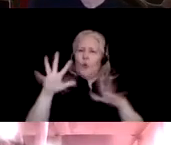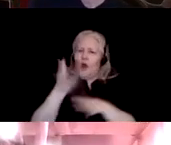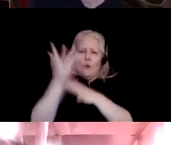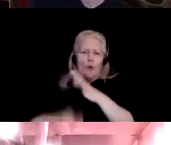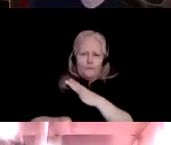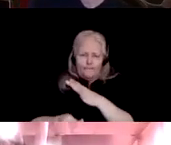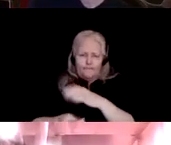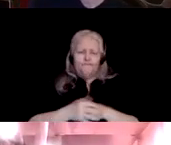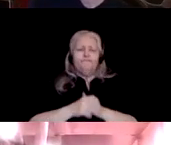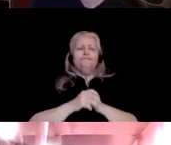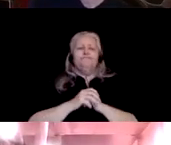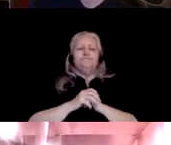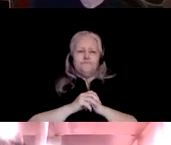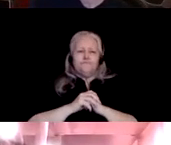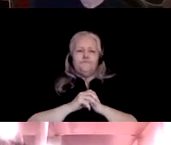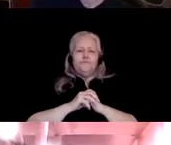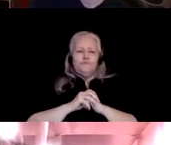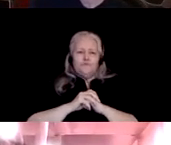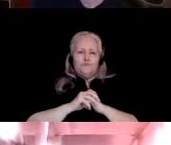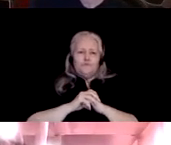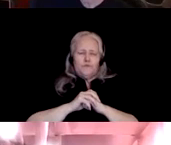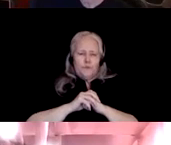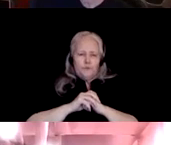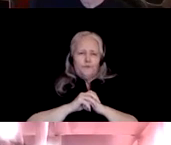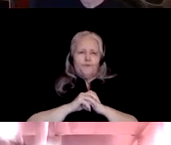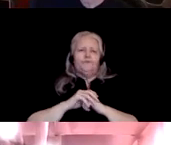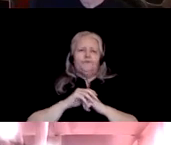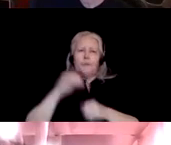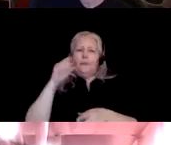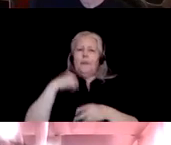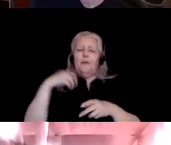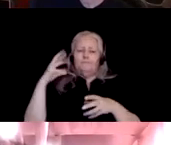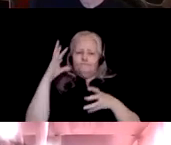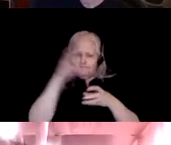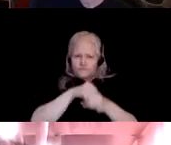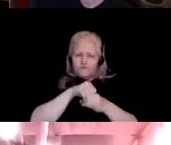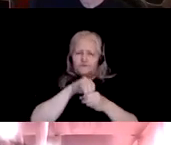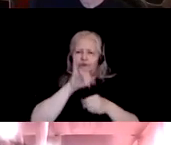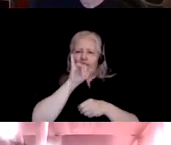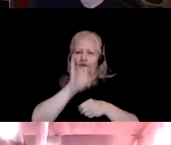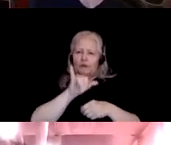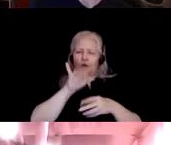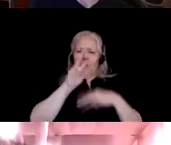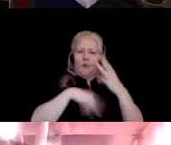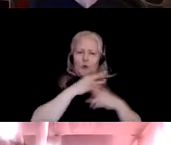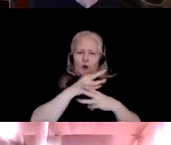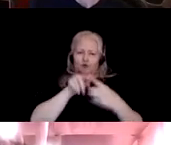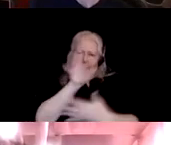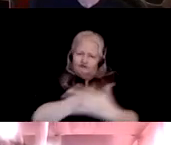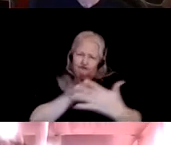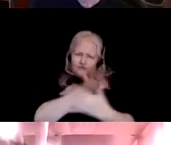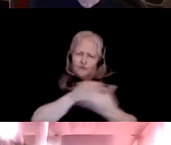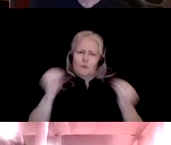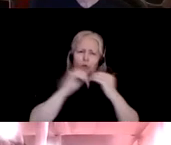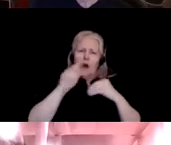into research work to study more on Kirby orality,